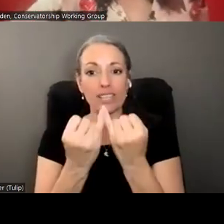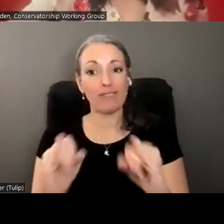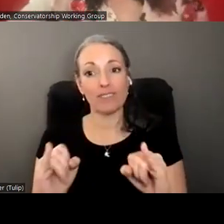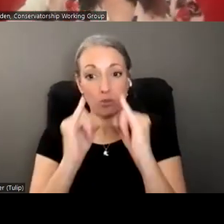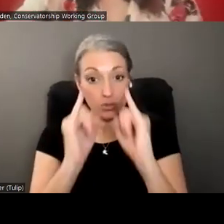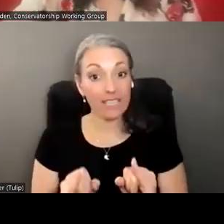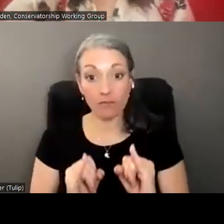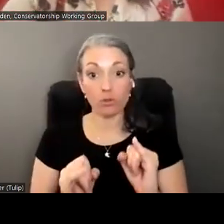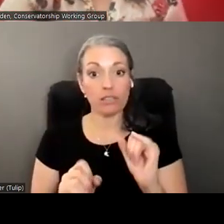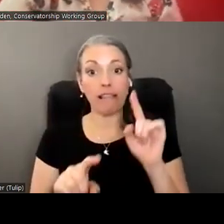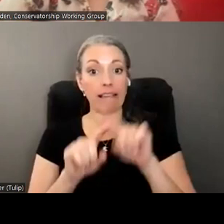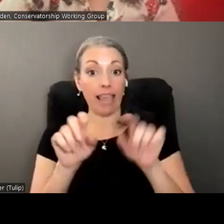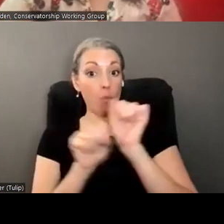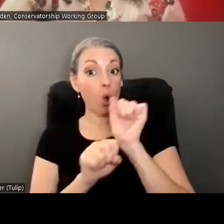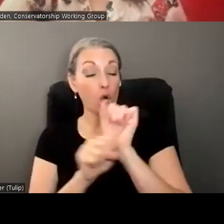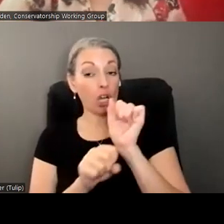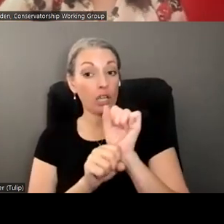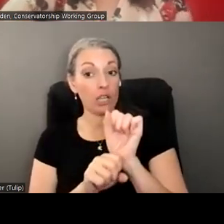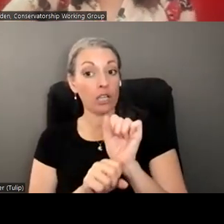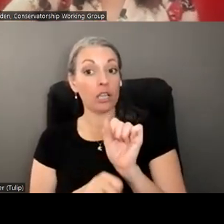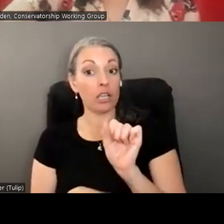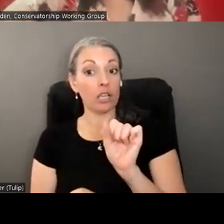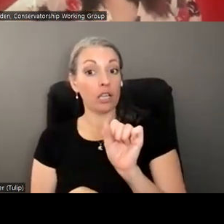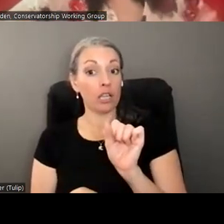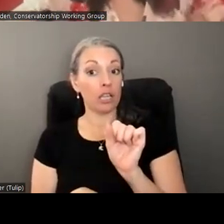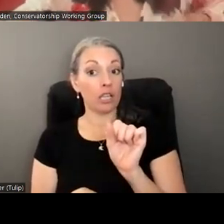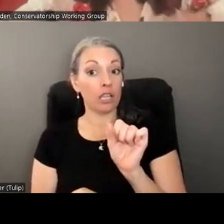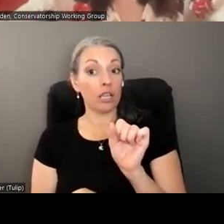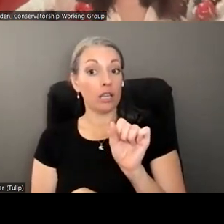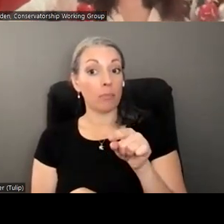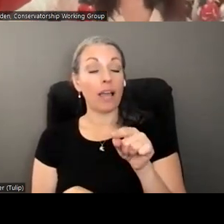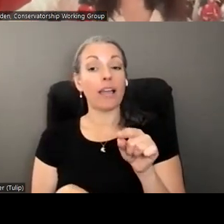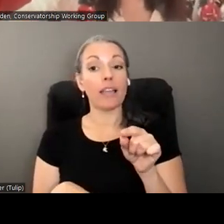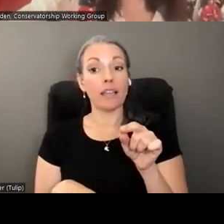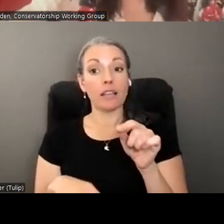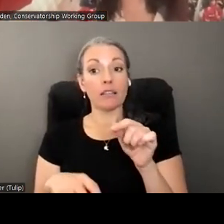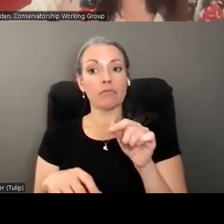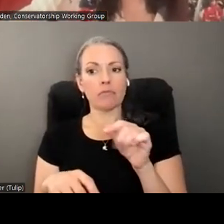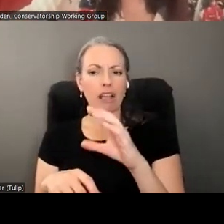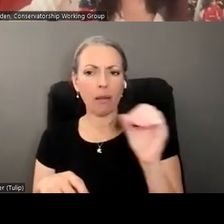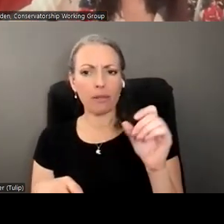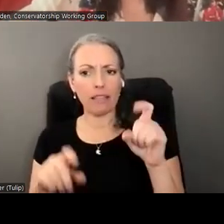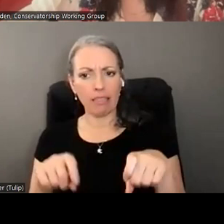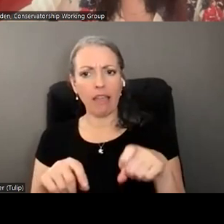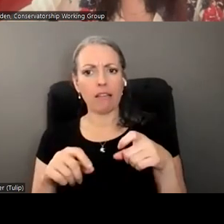are not employable by a facility that accepts Medi-Cal or Medicaid fund, Medi-Cal or Medicare funding